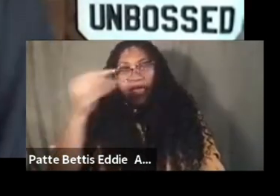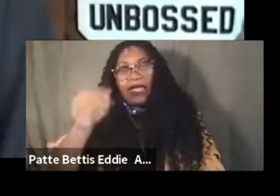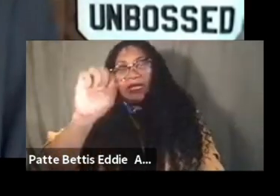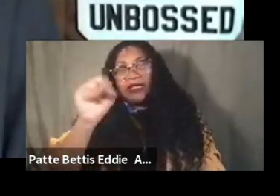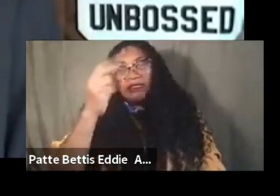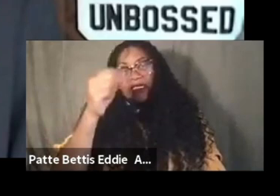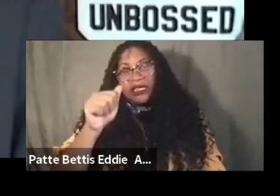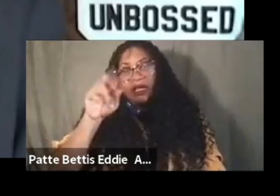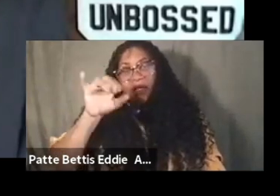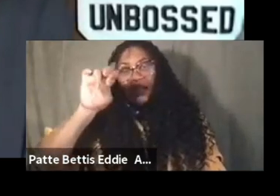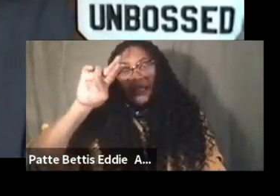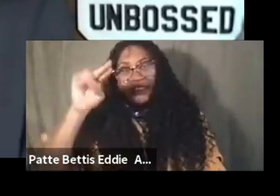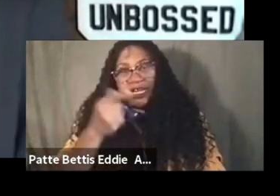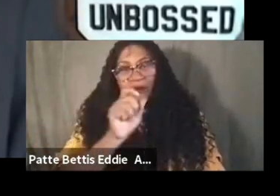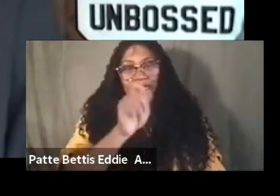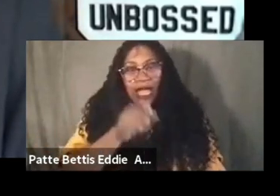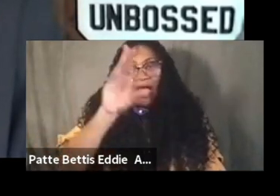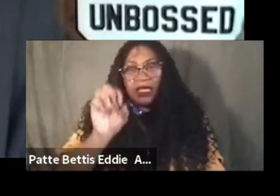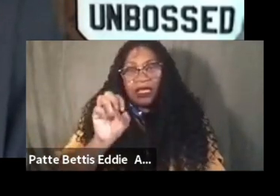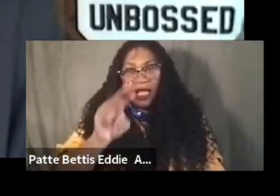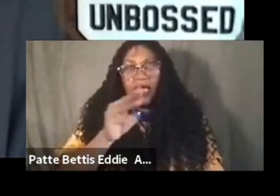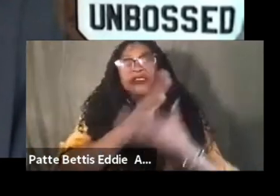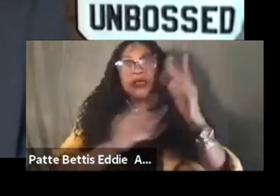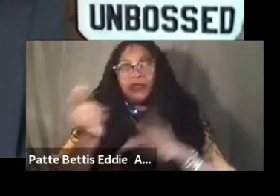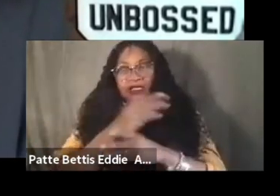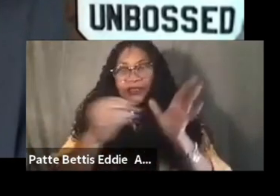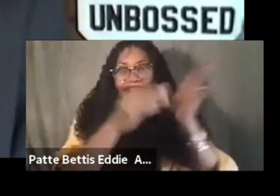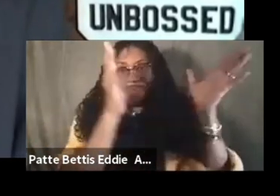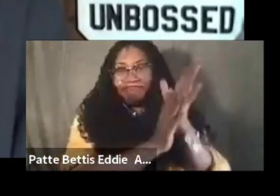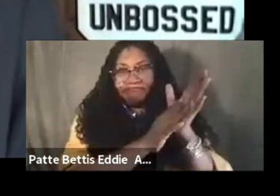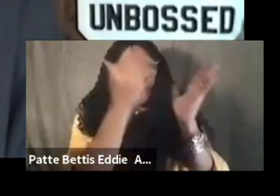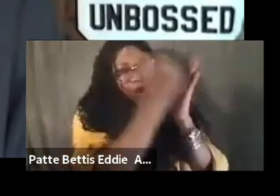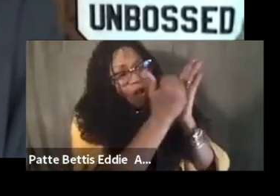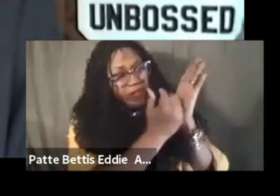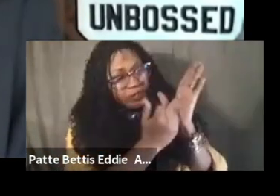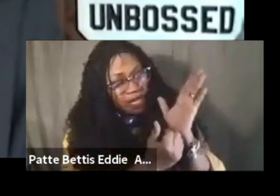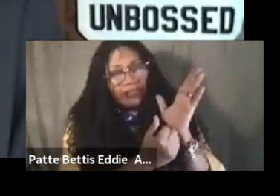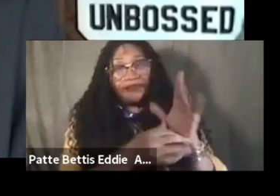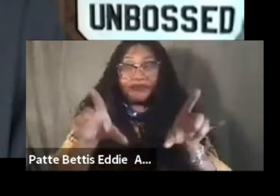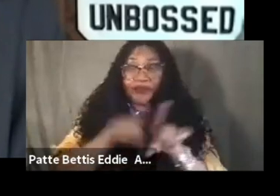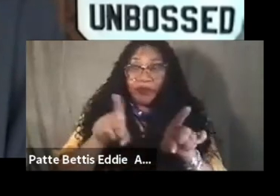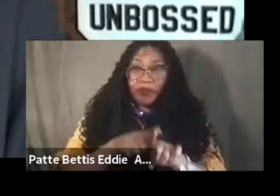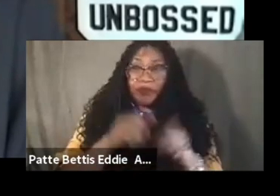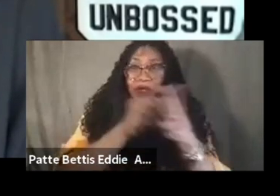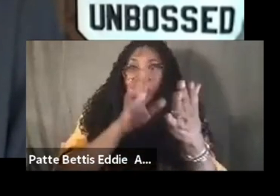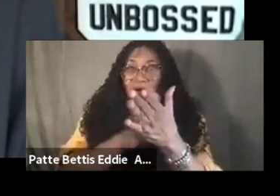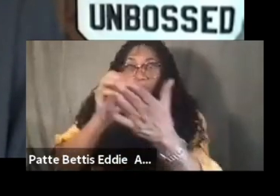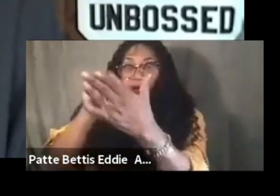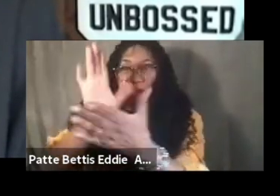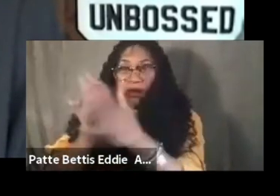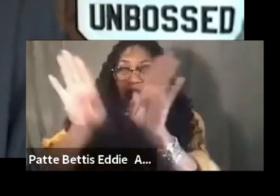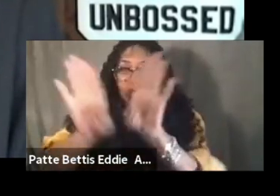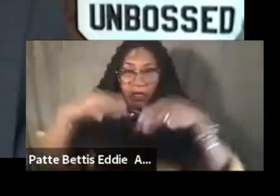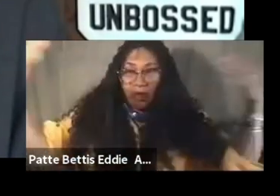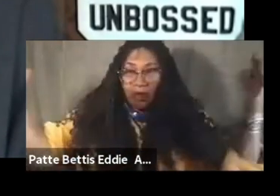that you're hearing today and other things are on this this list um also there will be recordings of our opening day and round